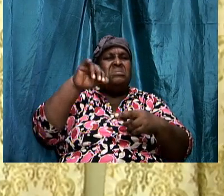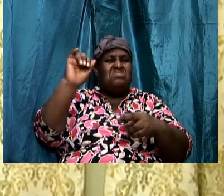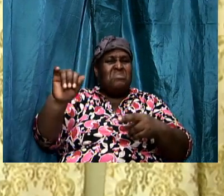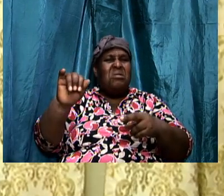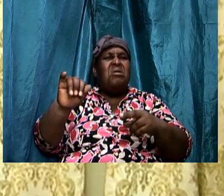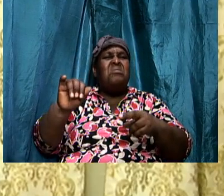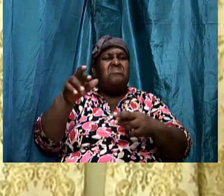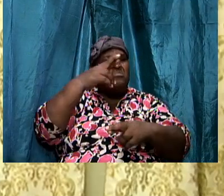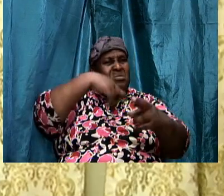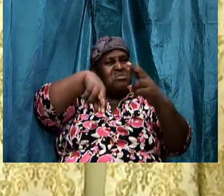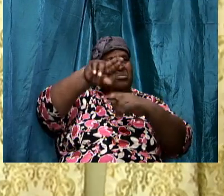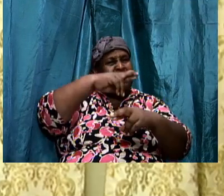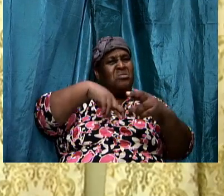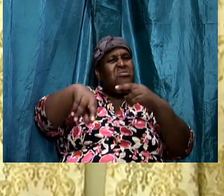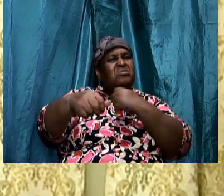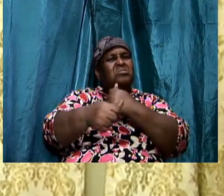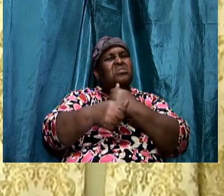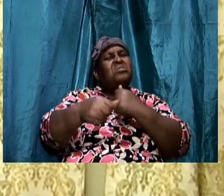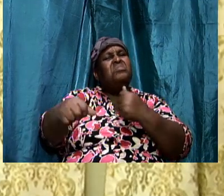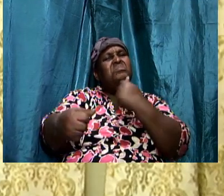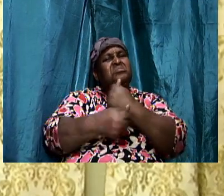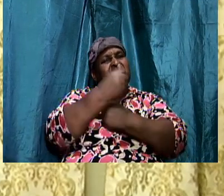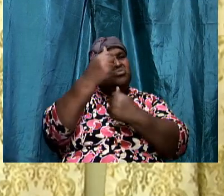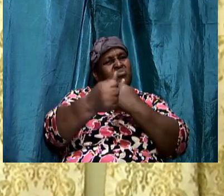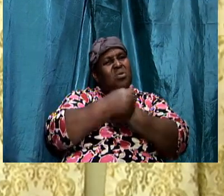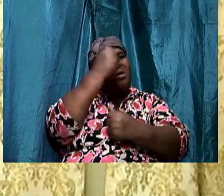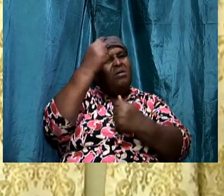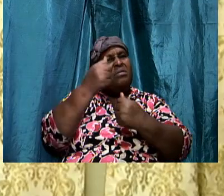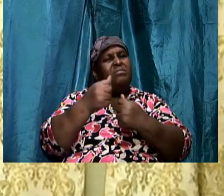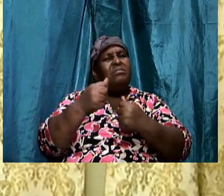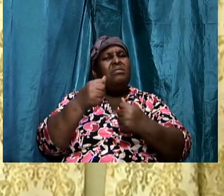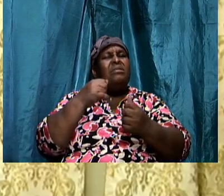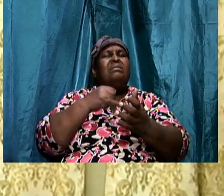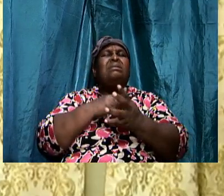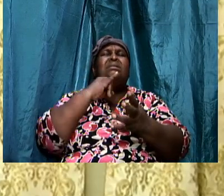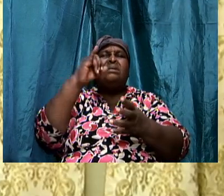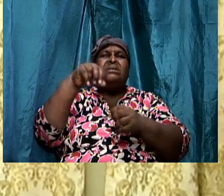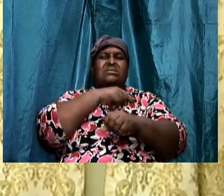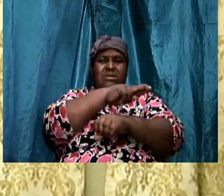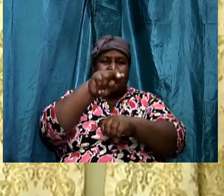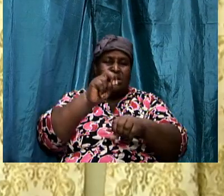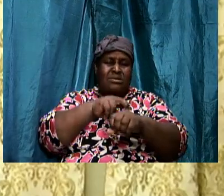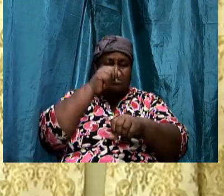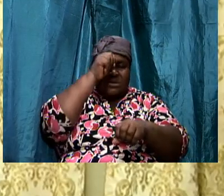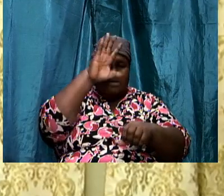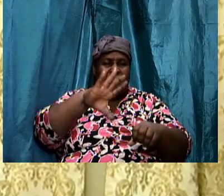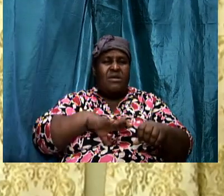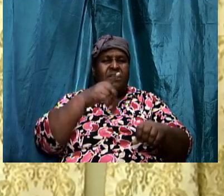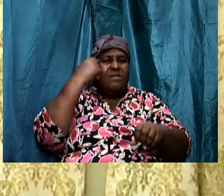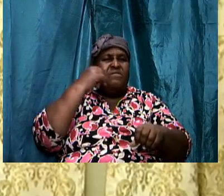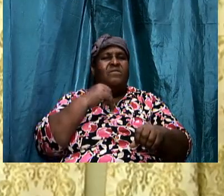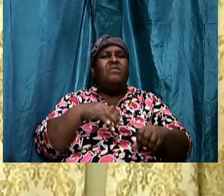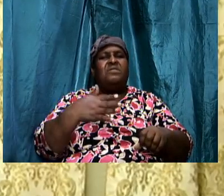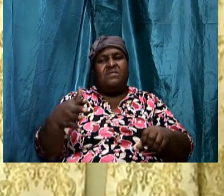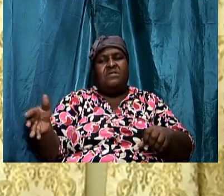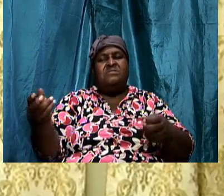to the ground. It is the nature of men. For things like these to happen. And so because it is in our